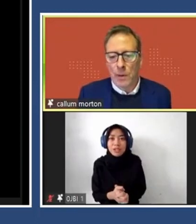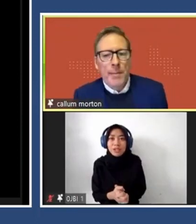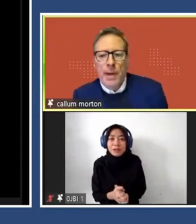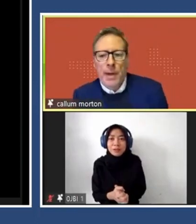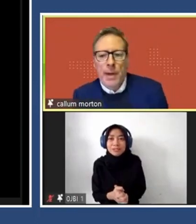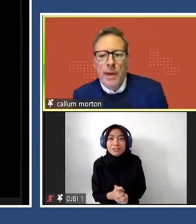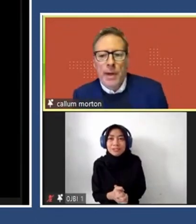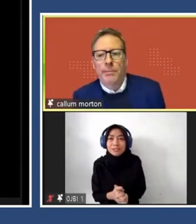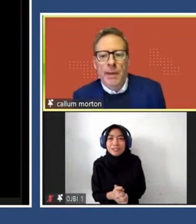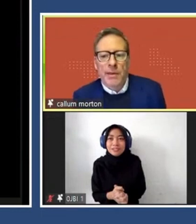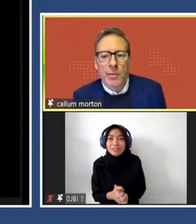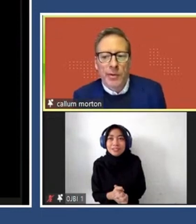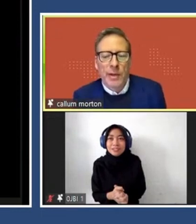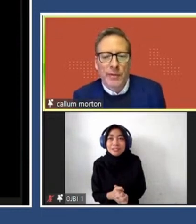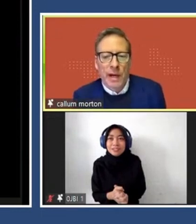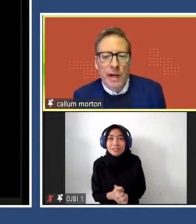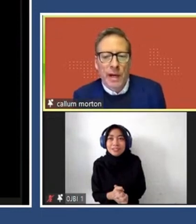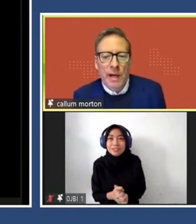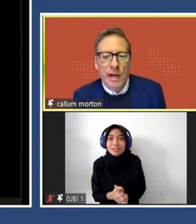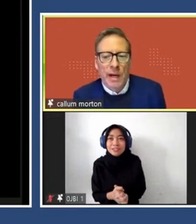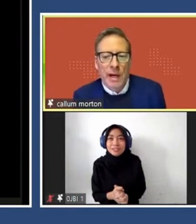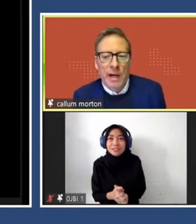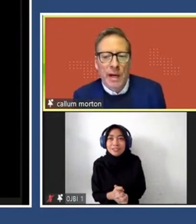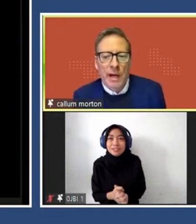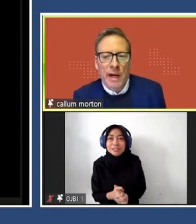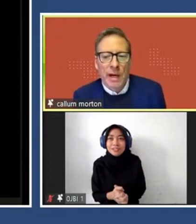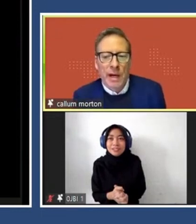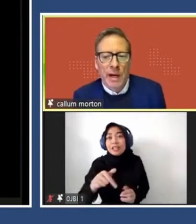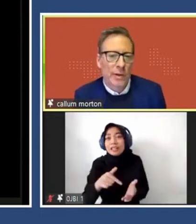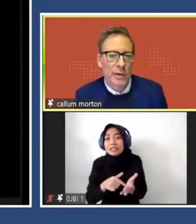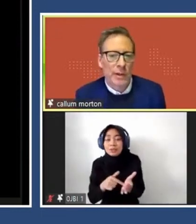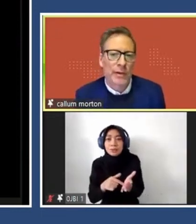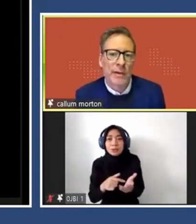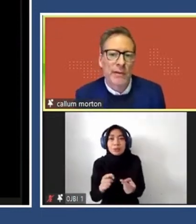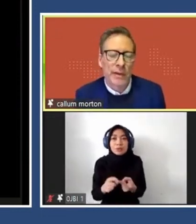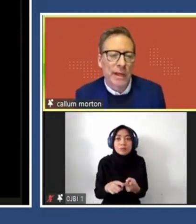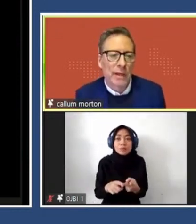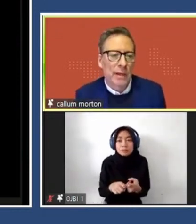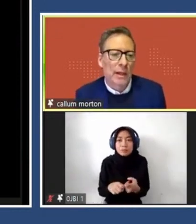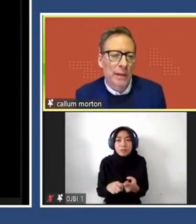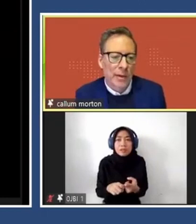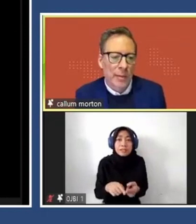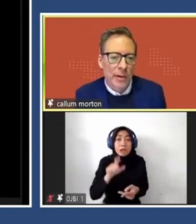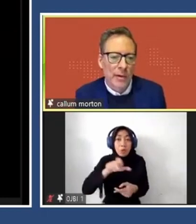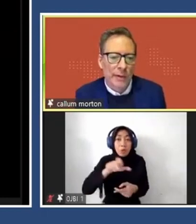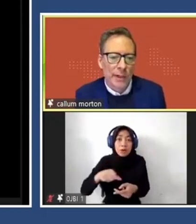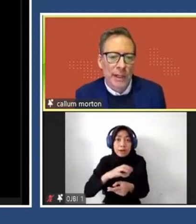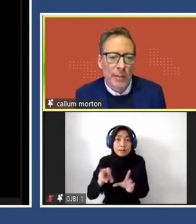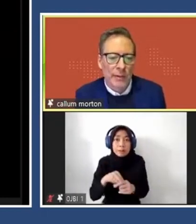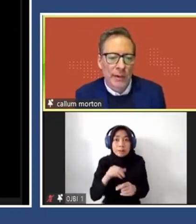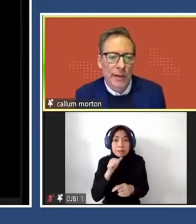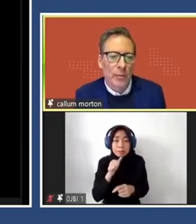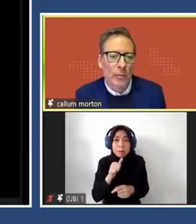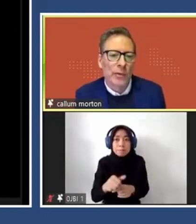So MAP, as I said, we're a team of artists, architects, designers, thinkers and makers. There's always only three of us there. There's